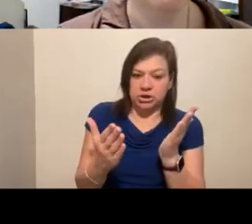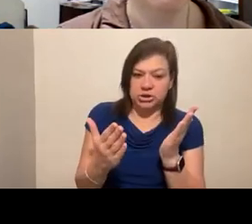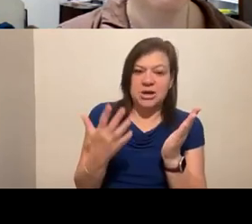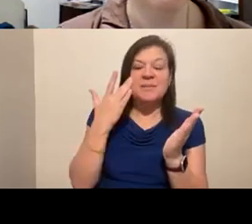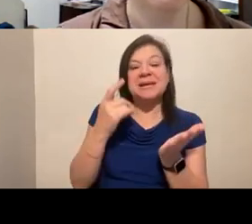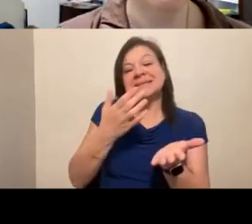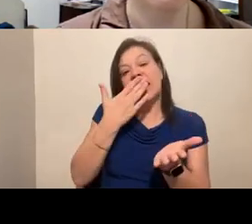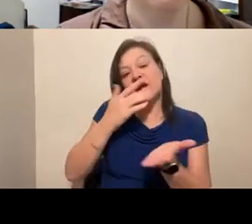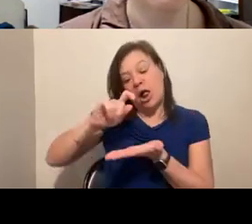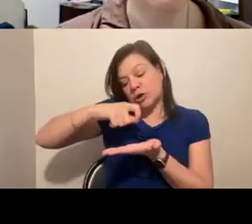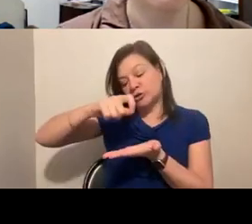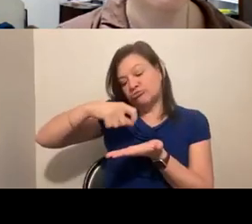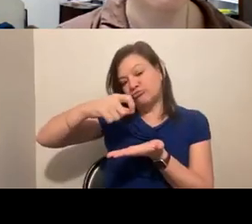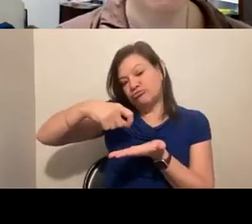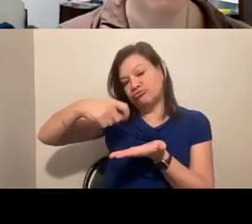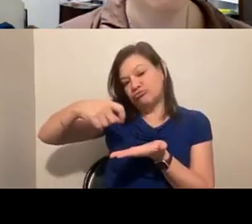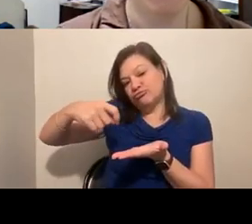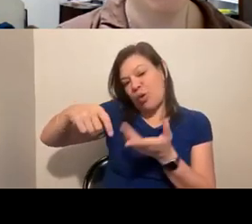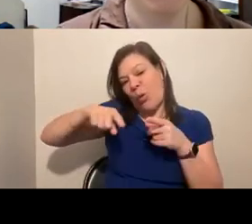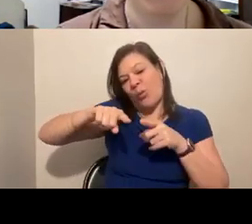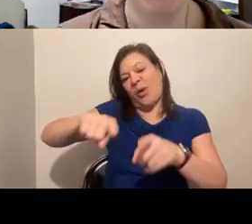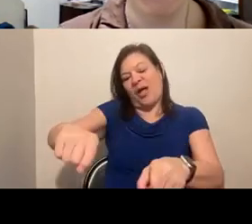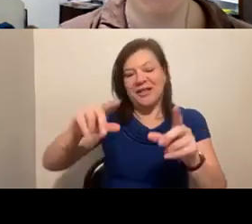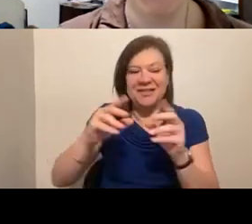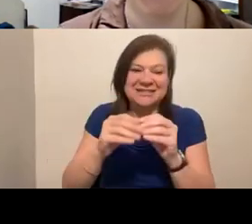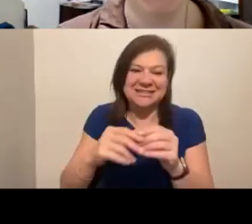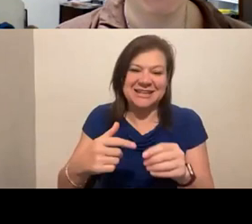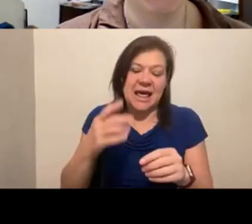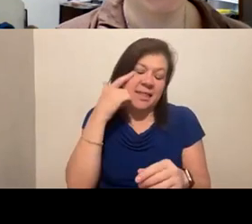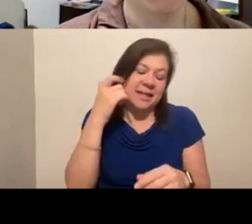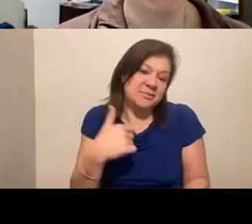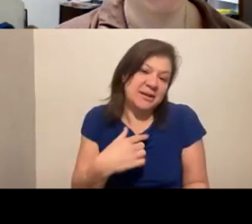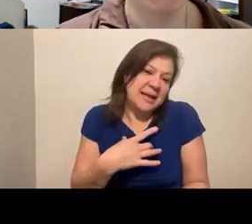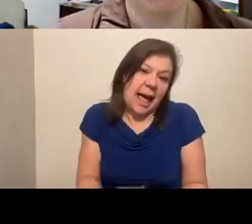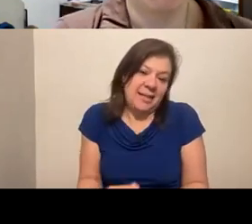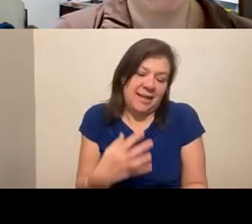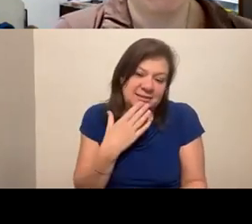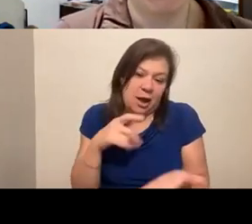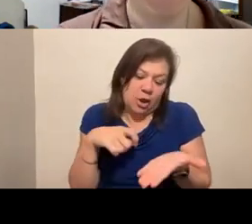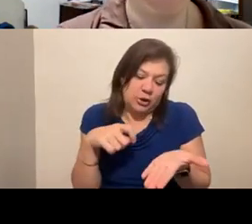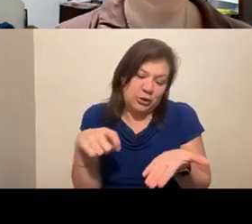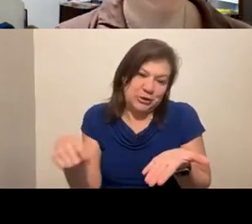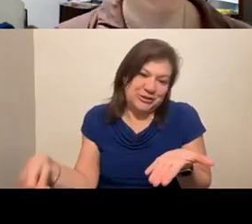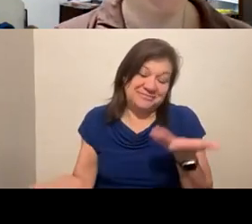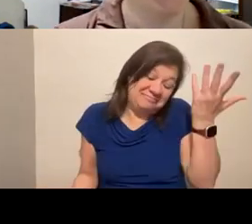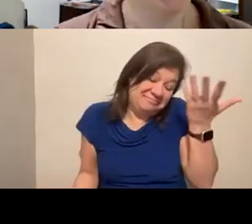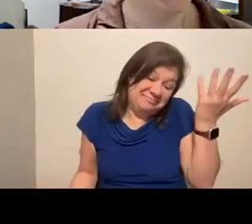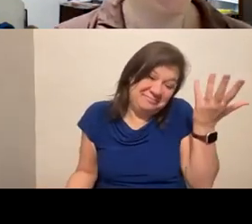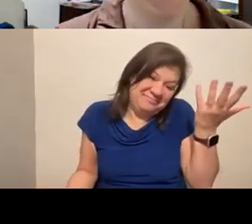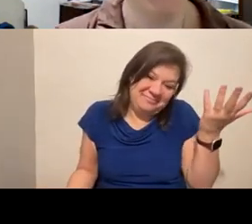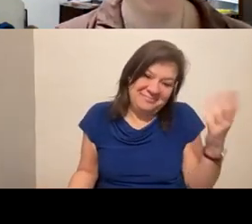while I was in the sessions. And that's just because I like coloring. So, again, another yes